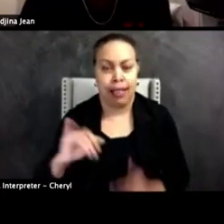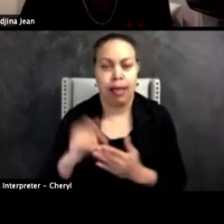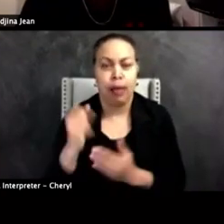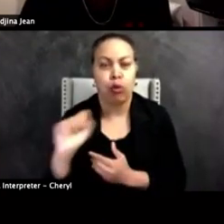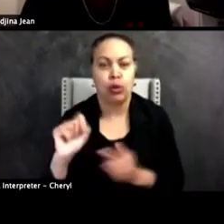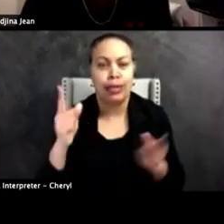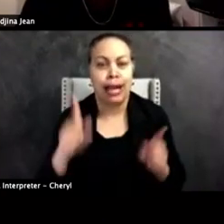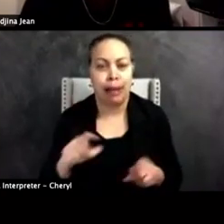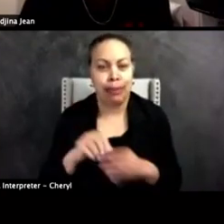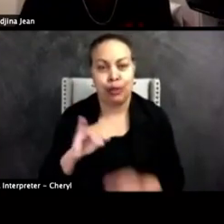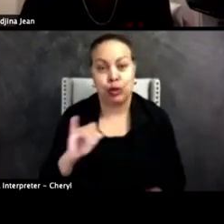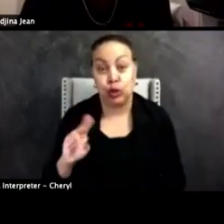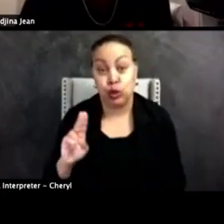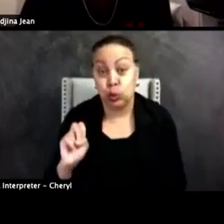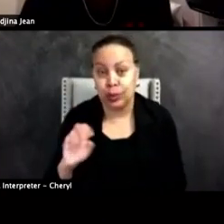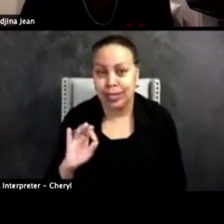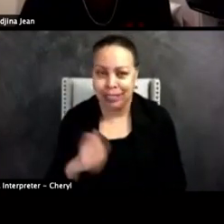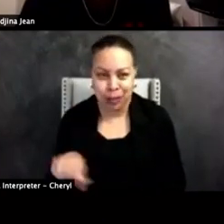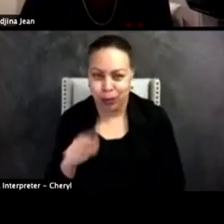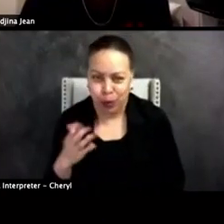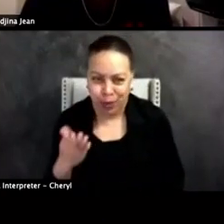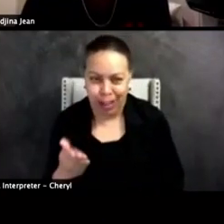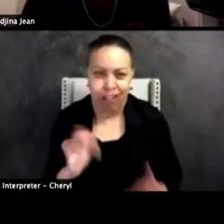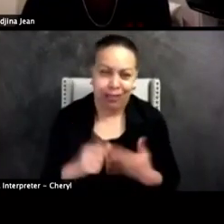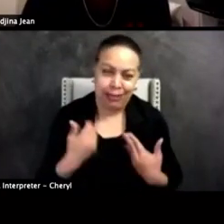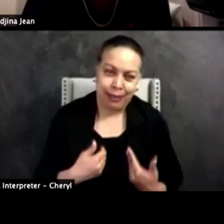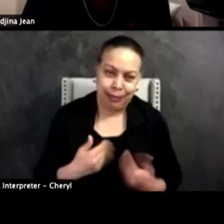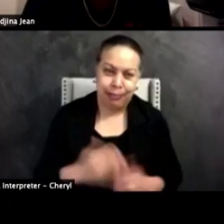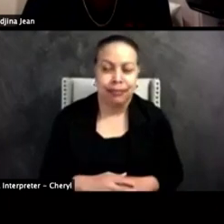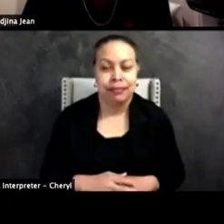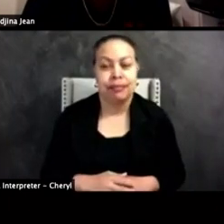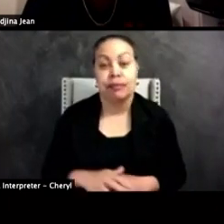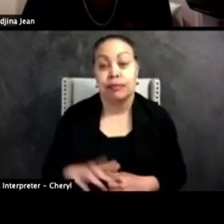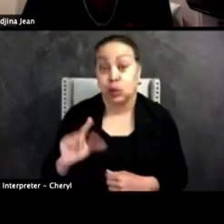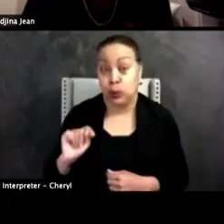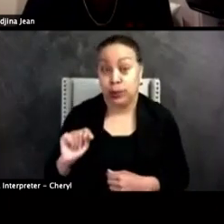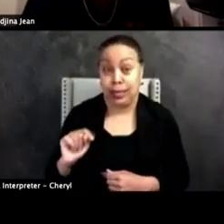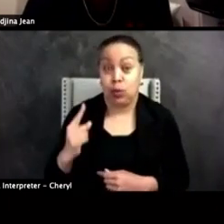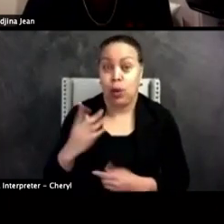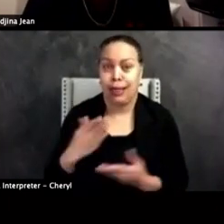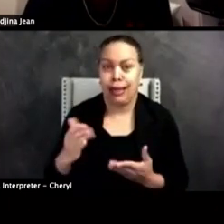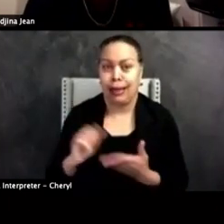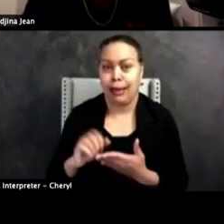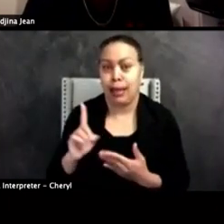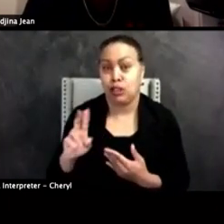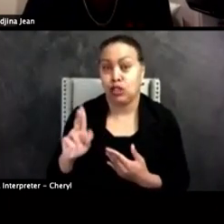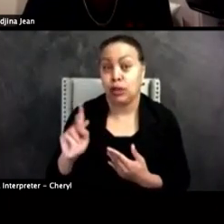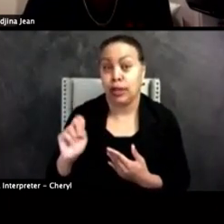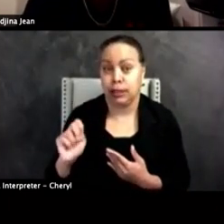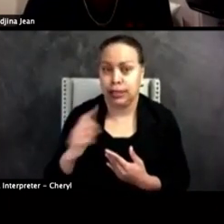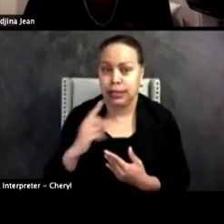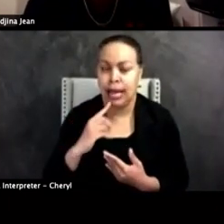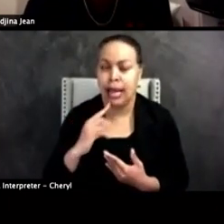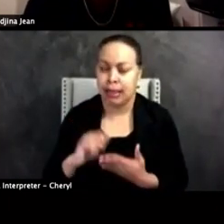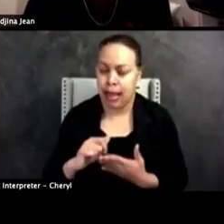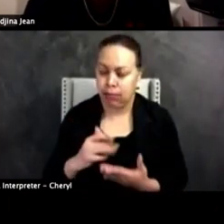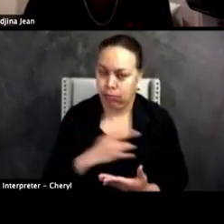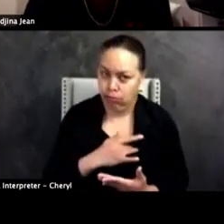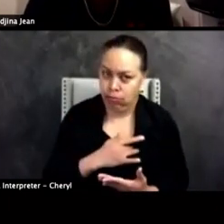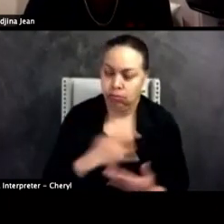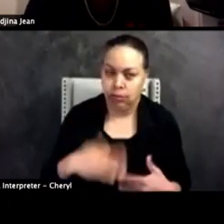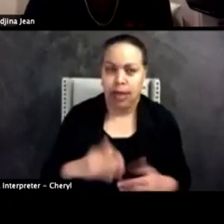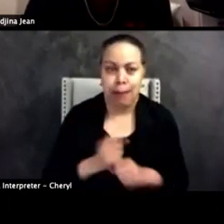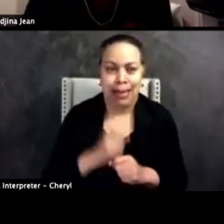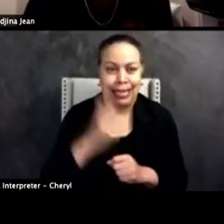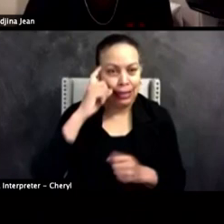any of you guys were there. So that's me. so Lieutenant, so one thing that Drake said that I actually kind of resonated with and really made sense